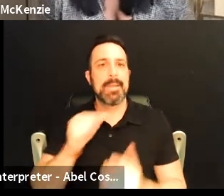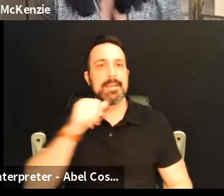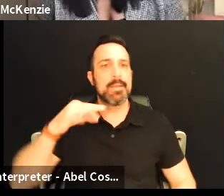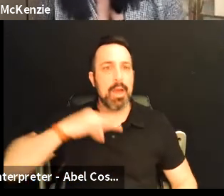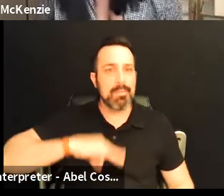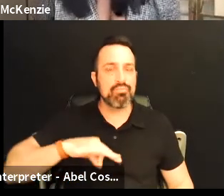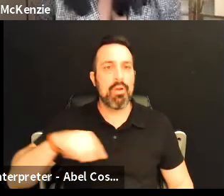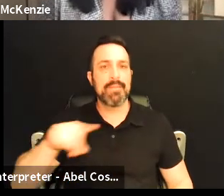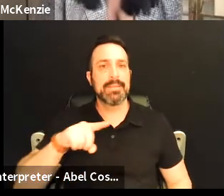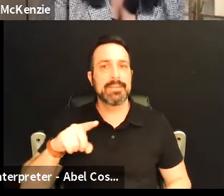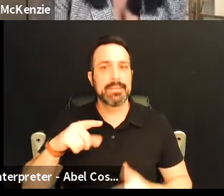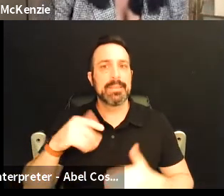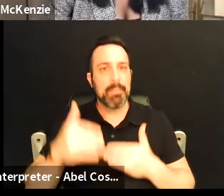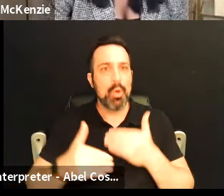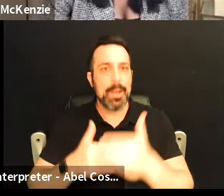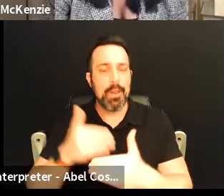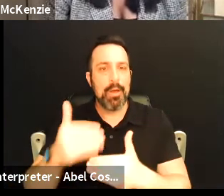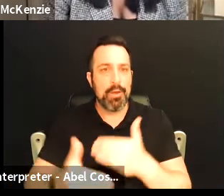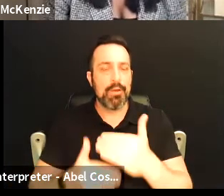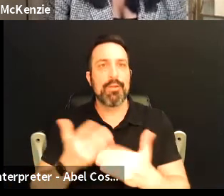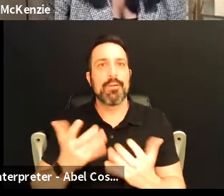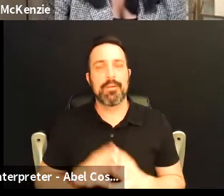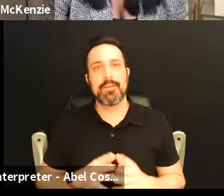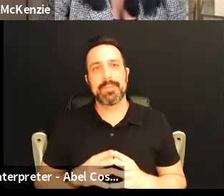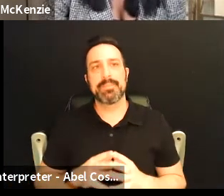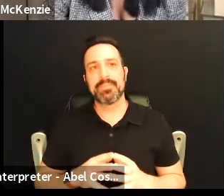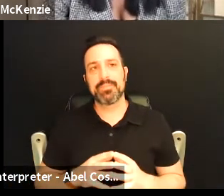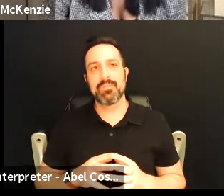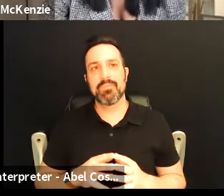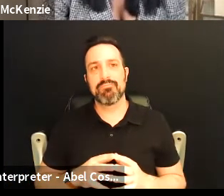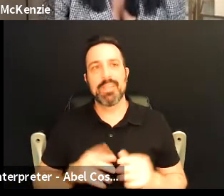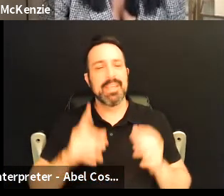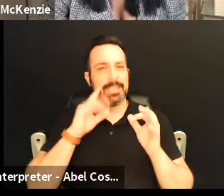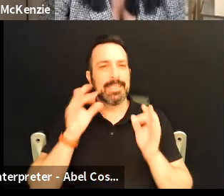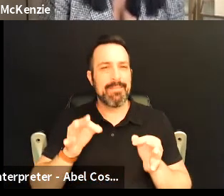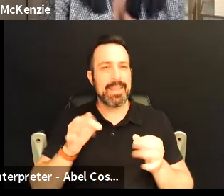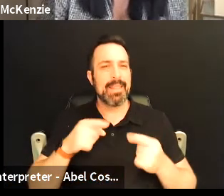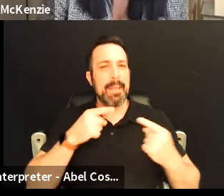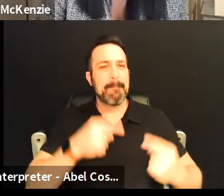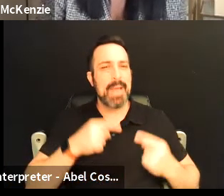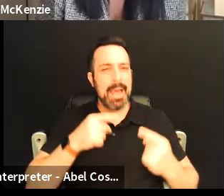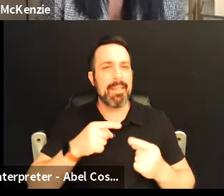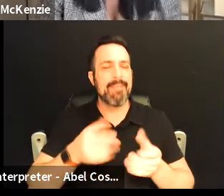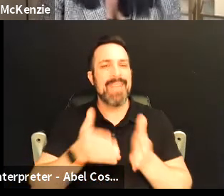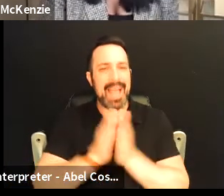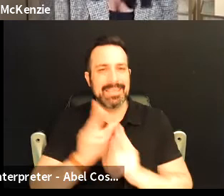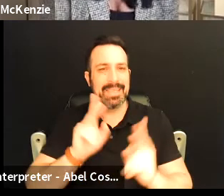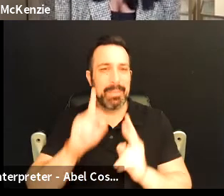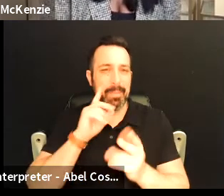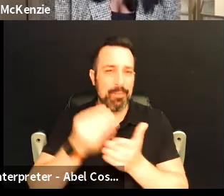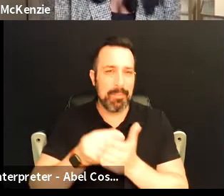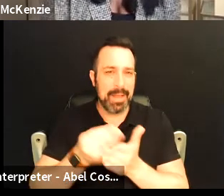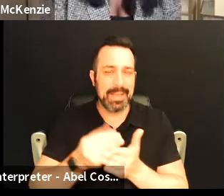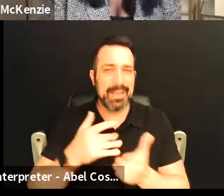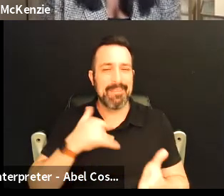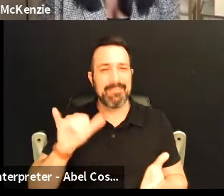slowing along but it's it's um it's definitely that battle of asking people for money you're like it